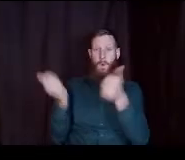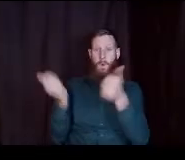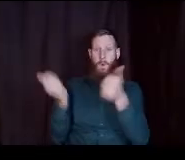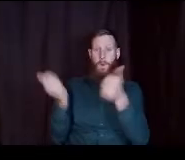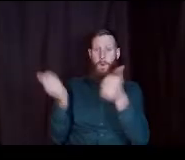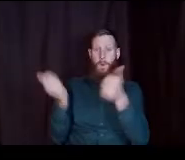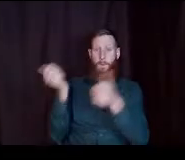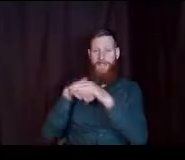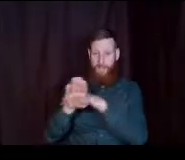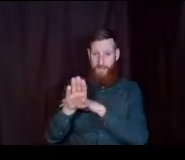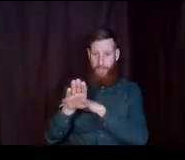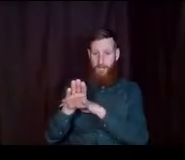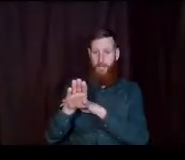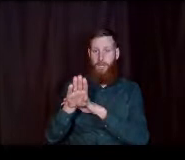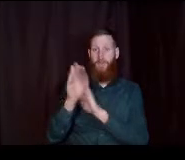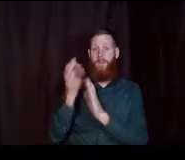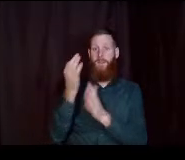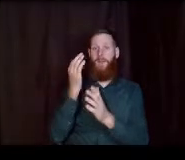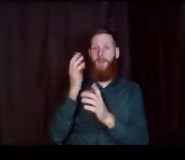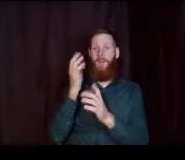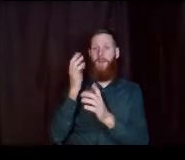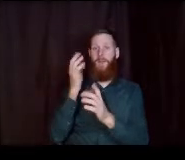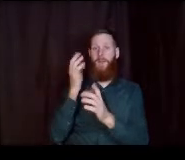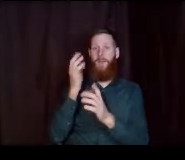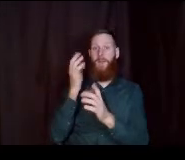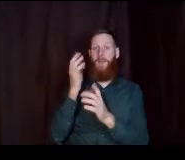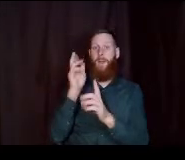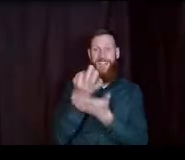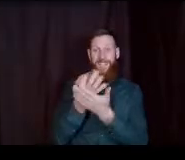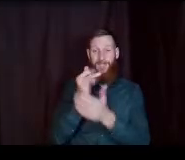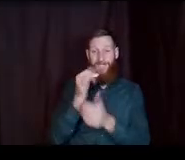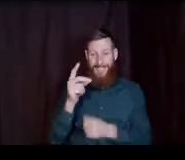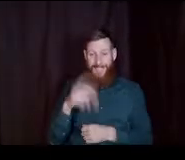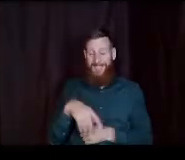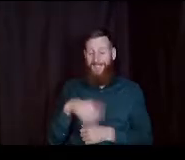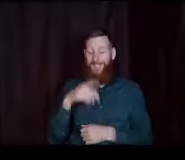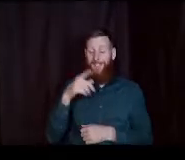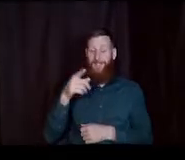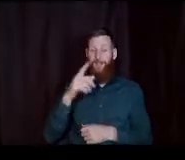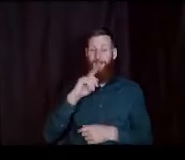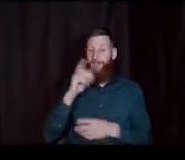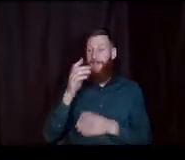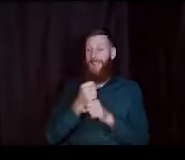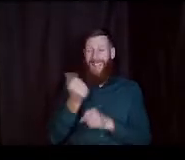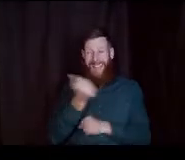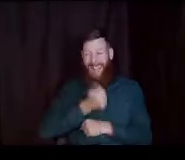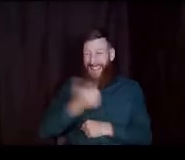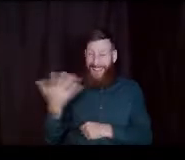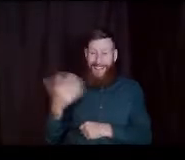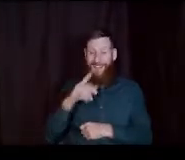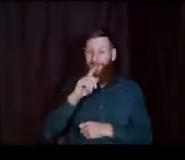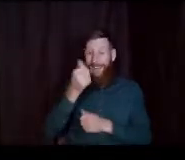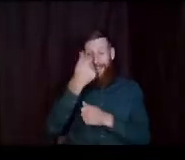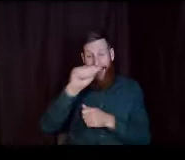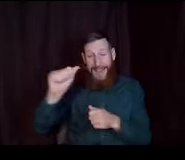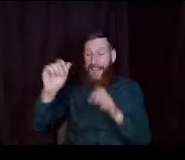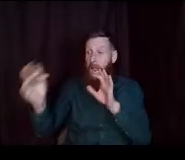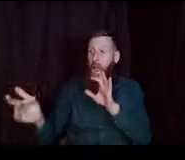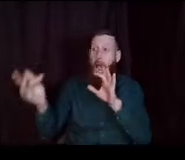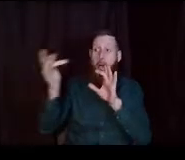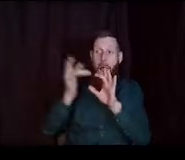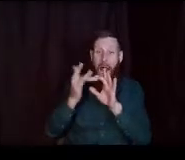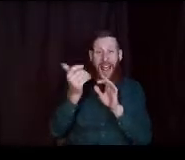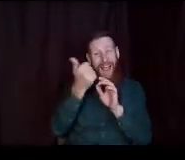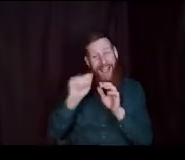aid and then if you get a letter an email i don't care if they send a pigeon to you if you get any sort of contact